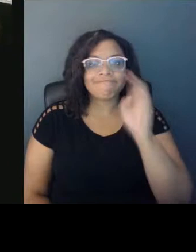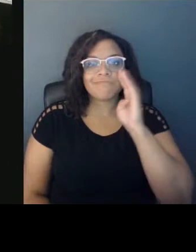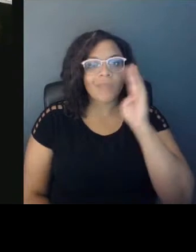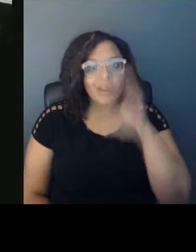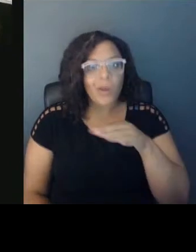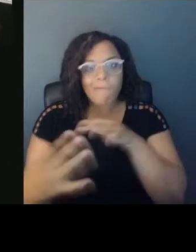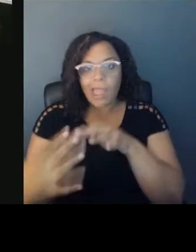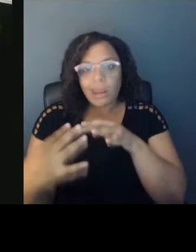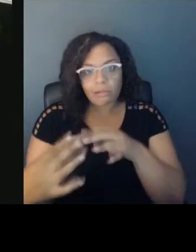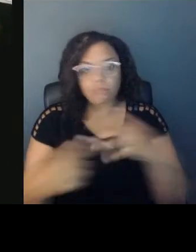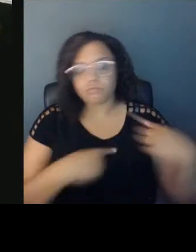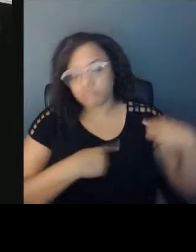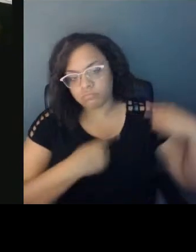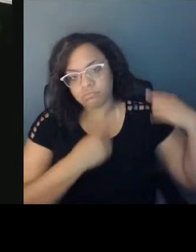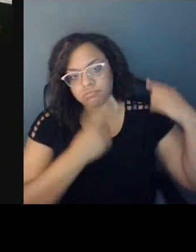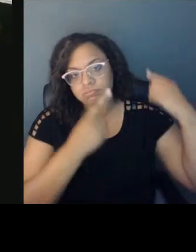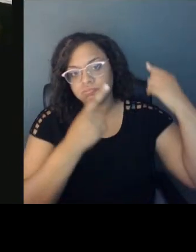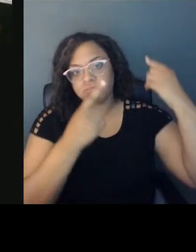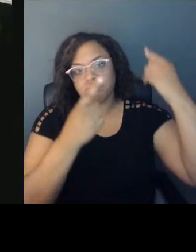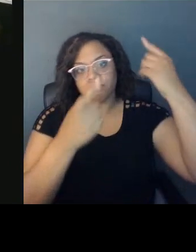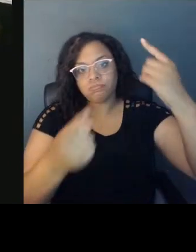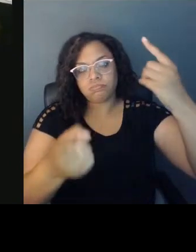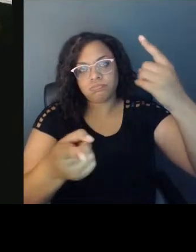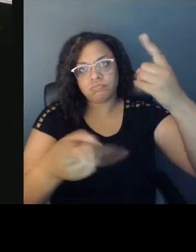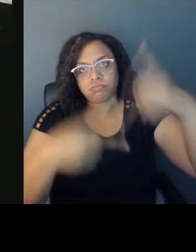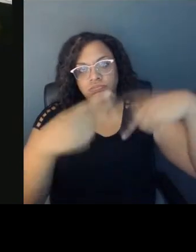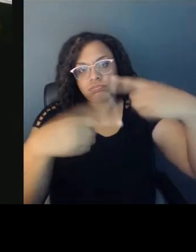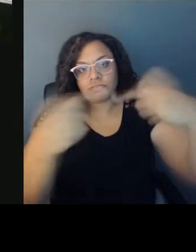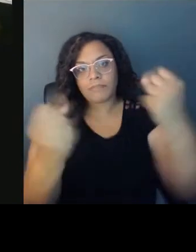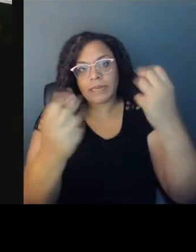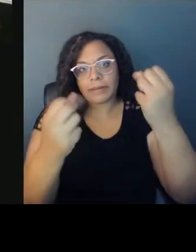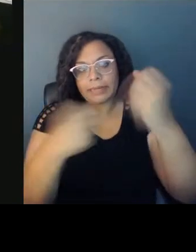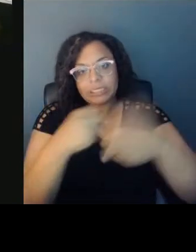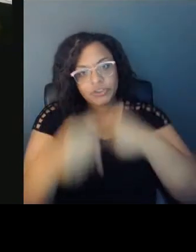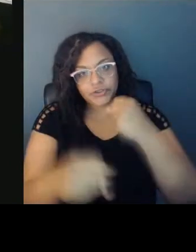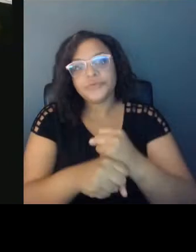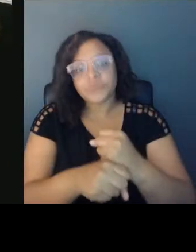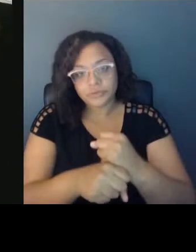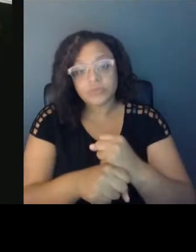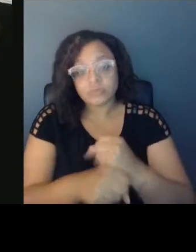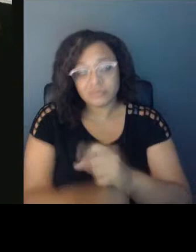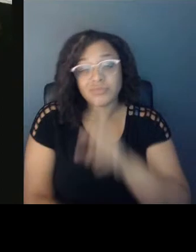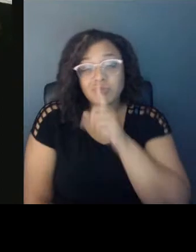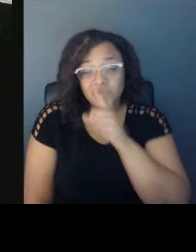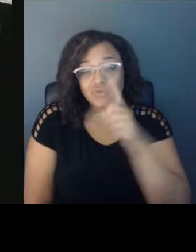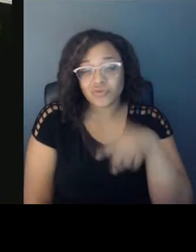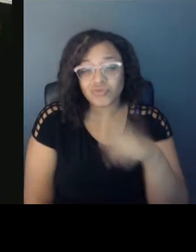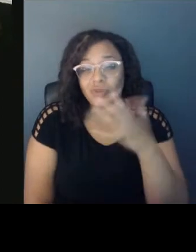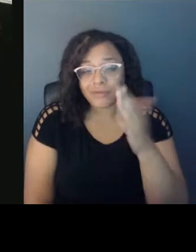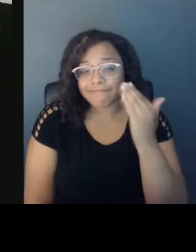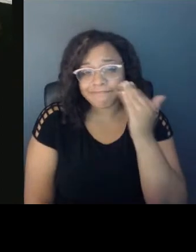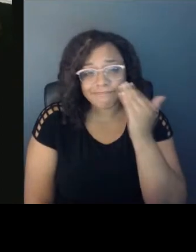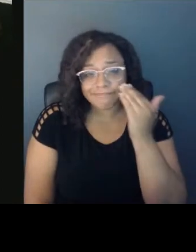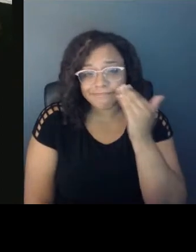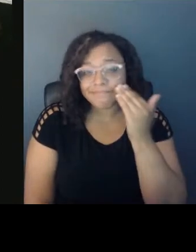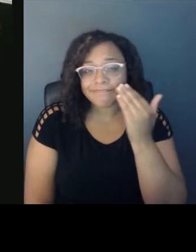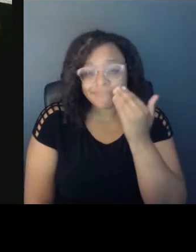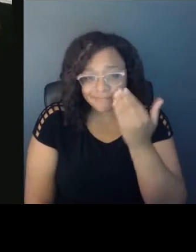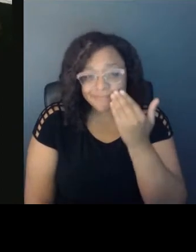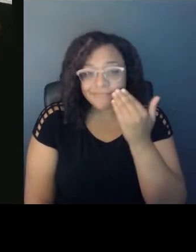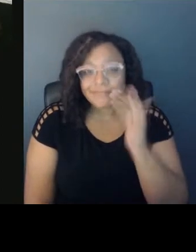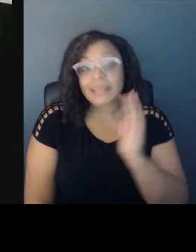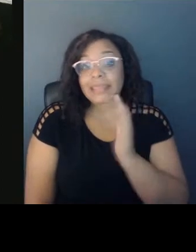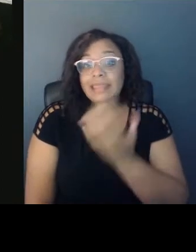for generations and generations, I think we've all probably heard the phrase that we are kind of our ancestors' wildest